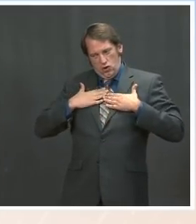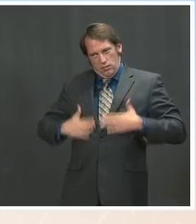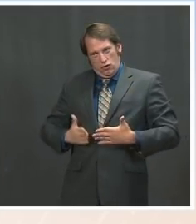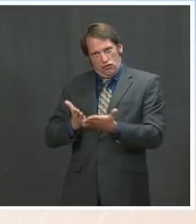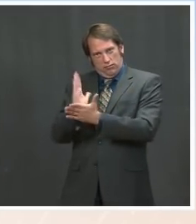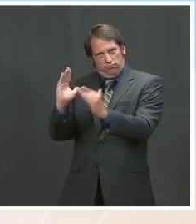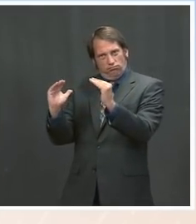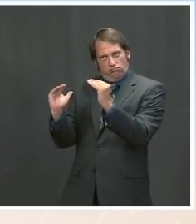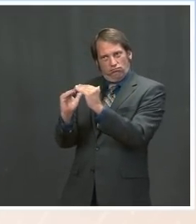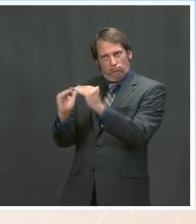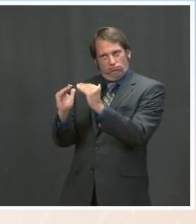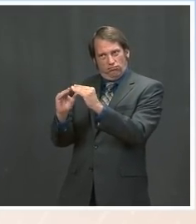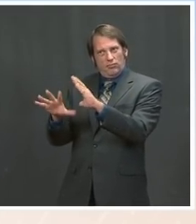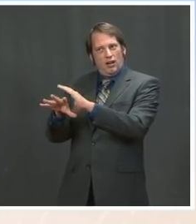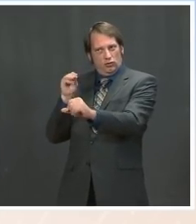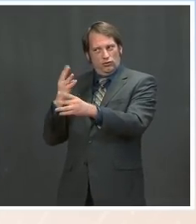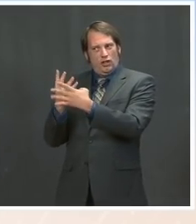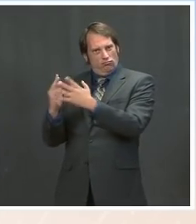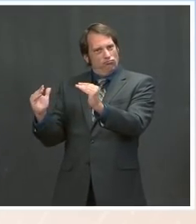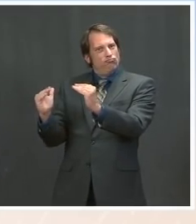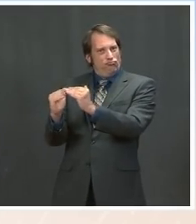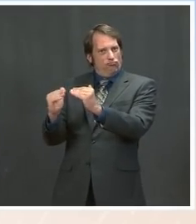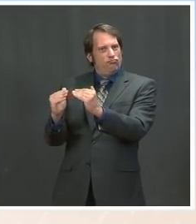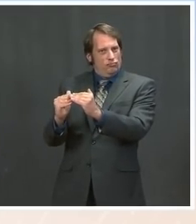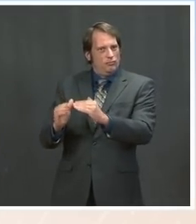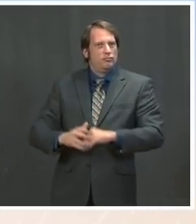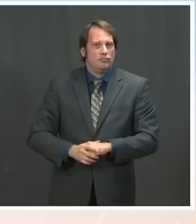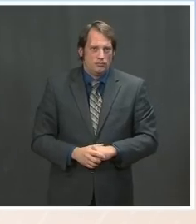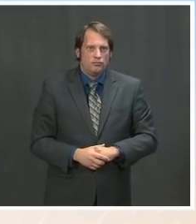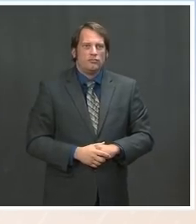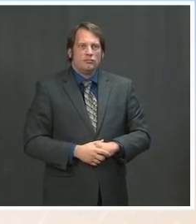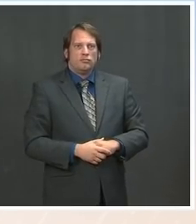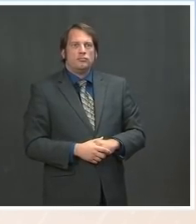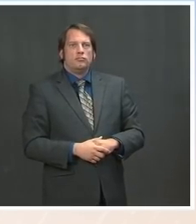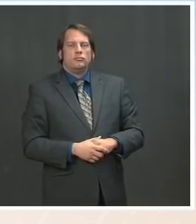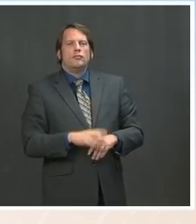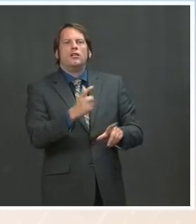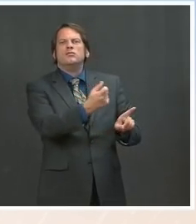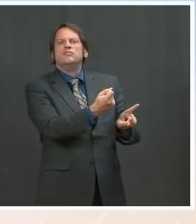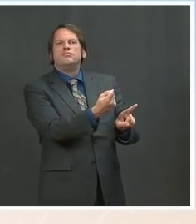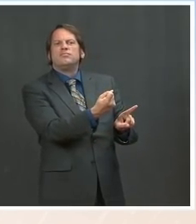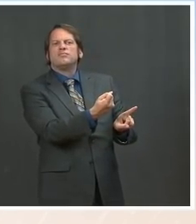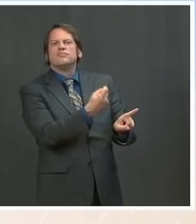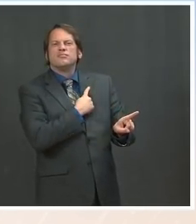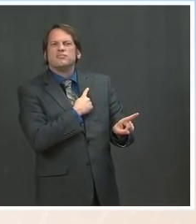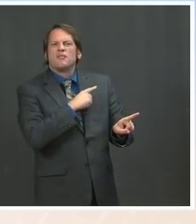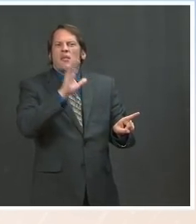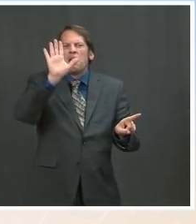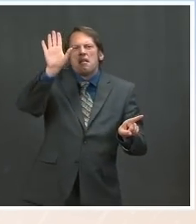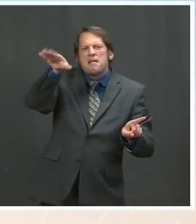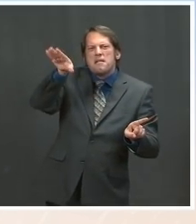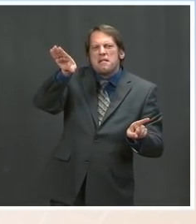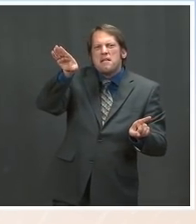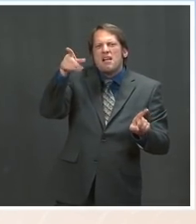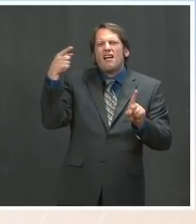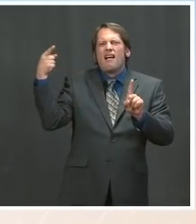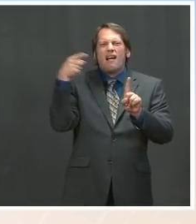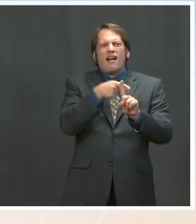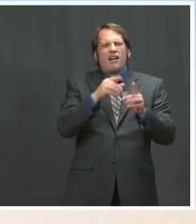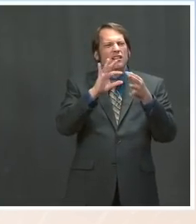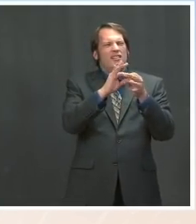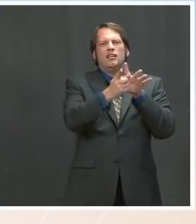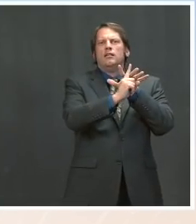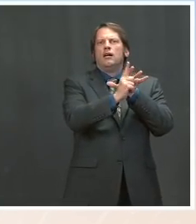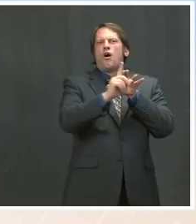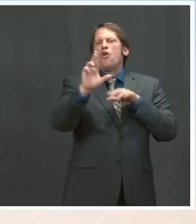Thanks, Jen. Can you explain where things stand right now when it comes to the refugee ban? First off, the White House said